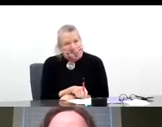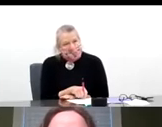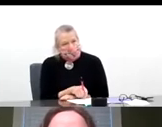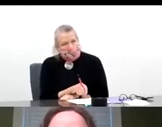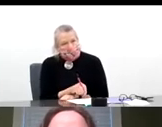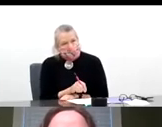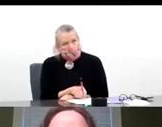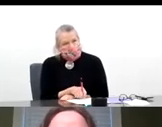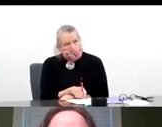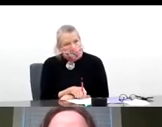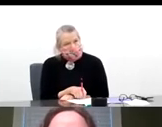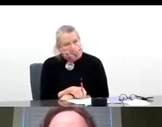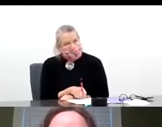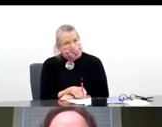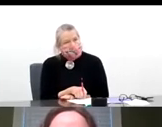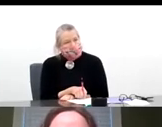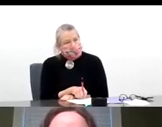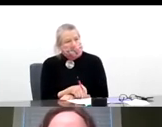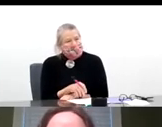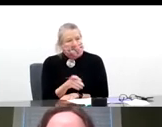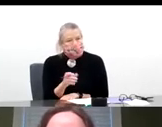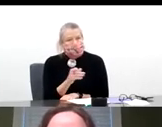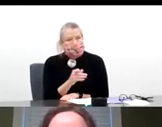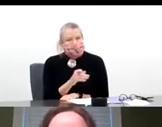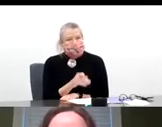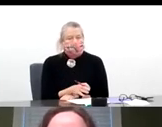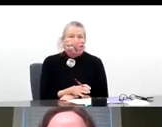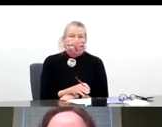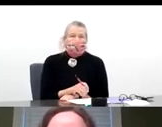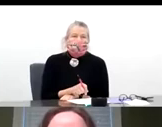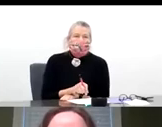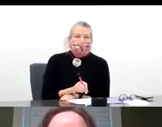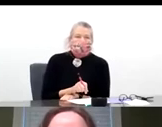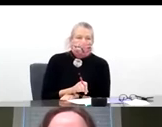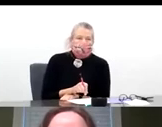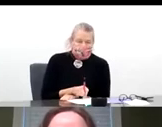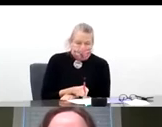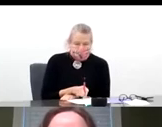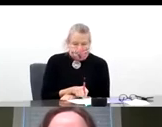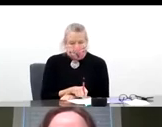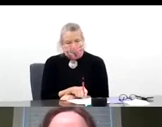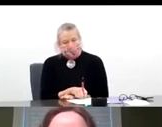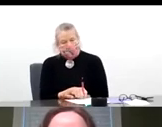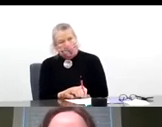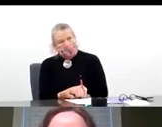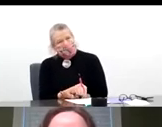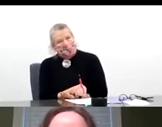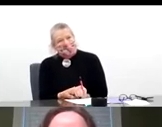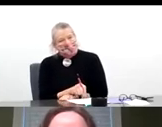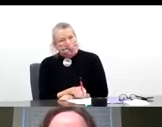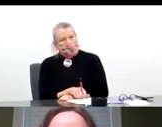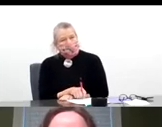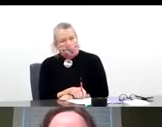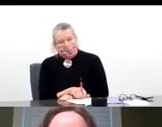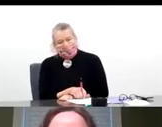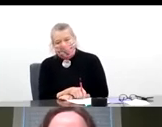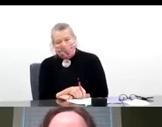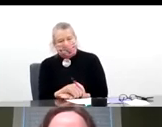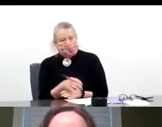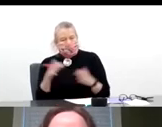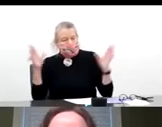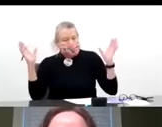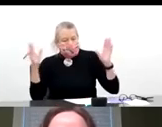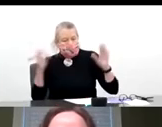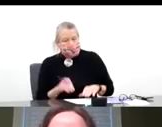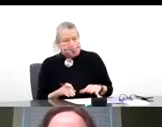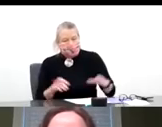are, Francis Collins actually pulled him to do a vaccine sort of program, and